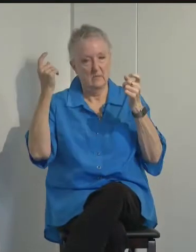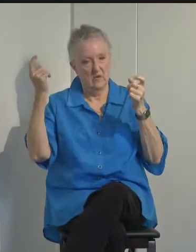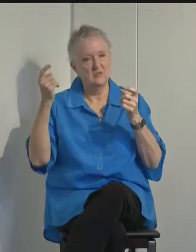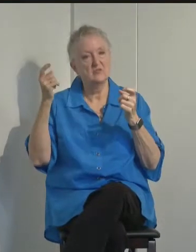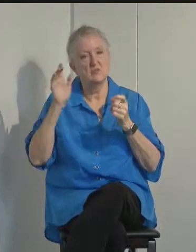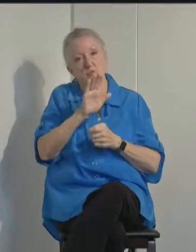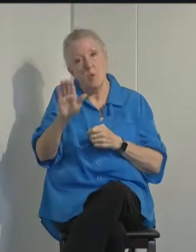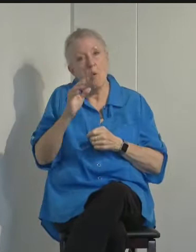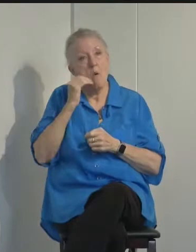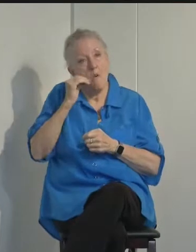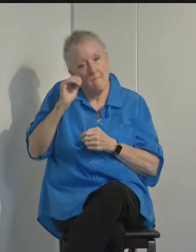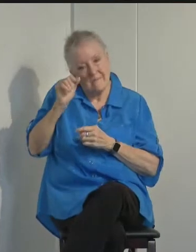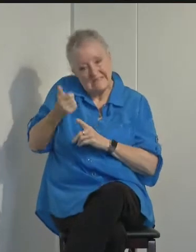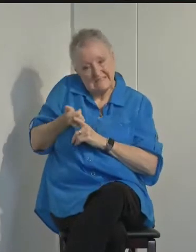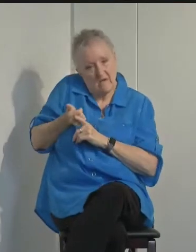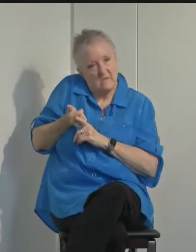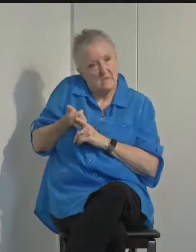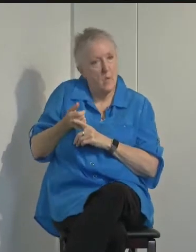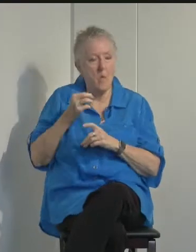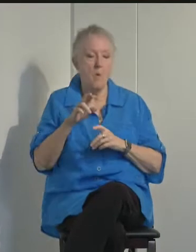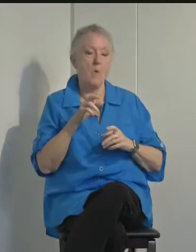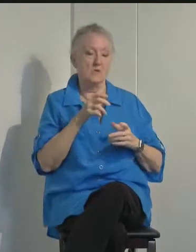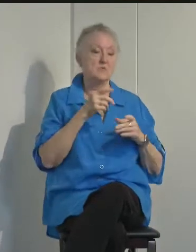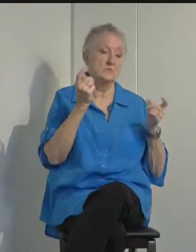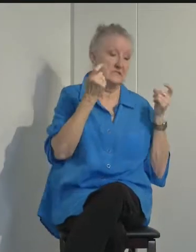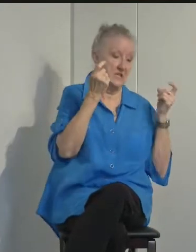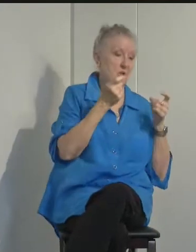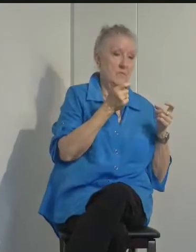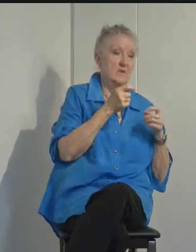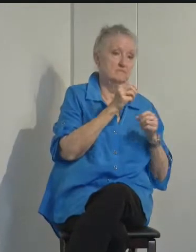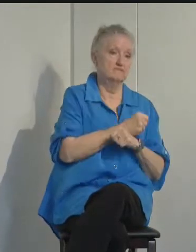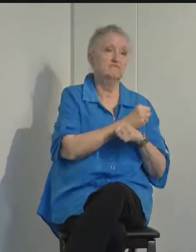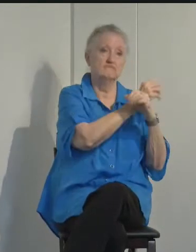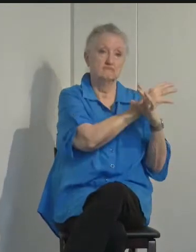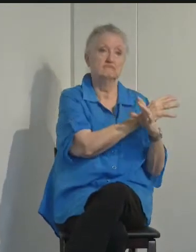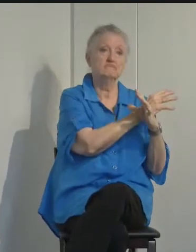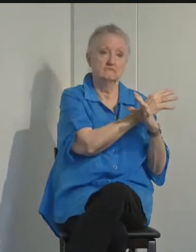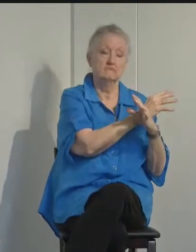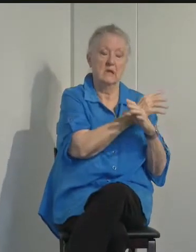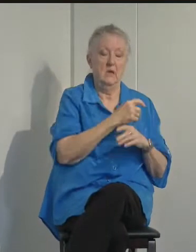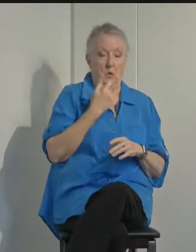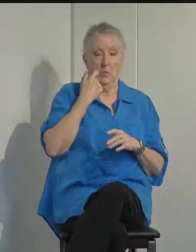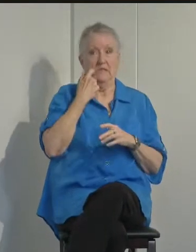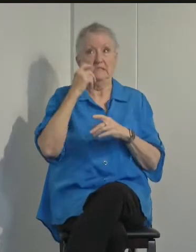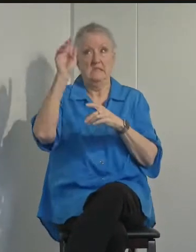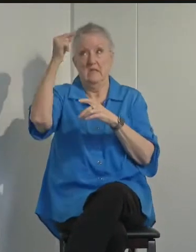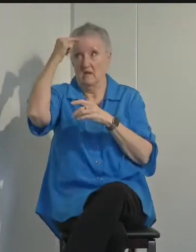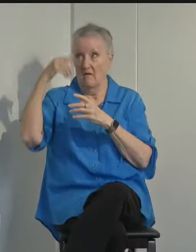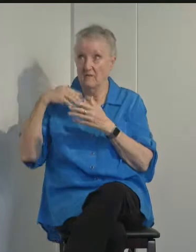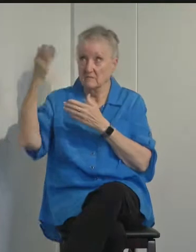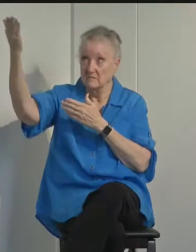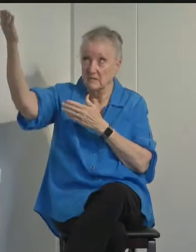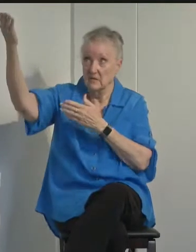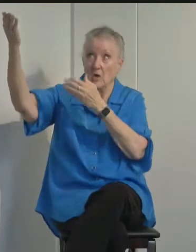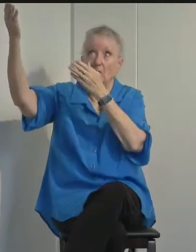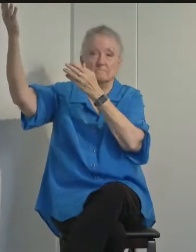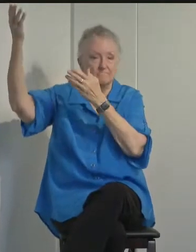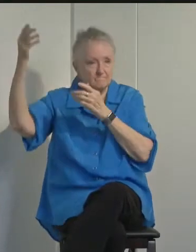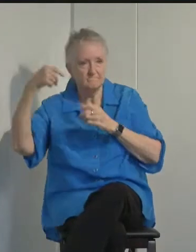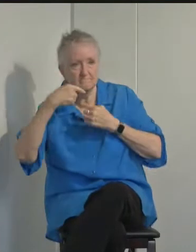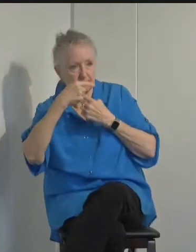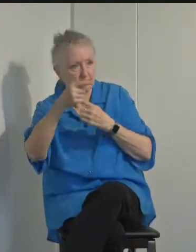or celebrate virtually. Recently, Governor Newsom relaxed state public health guidance regarding gatherings.